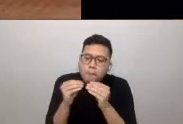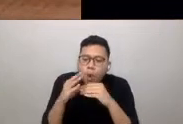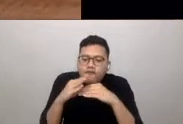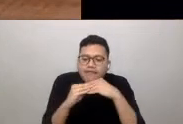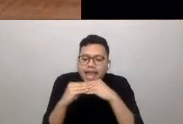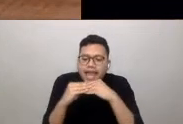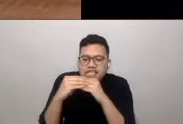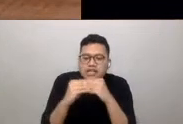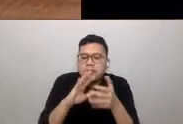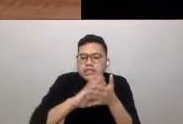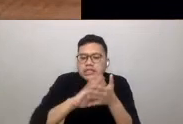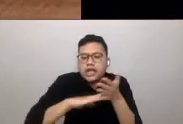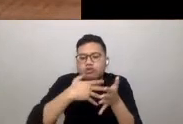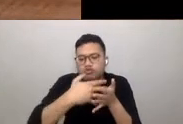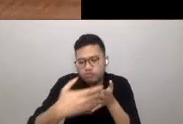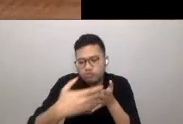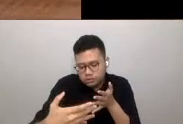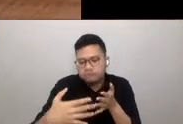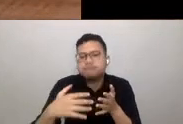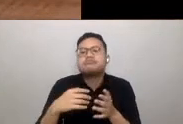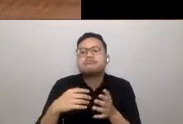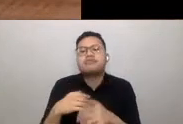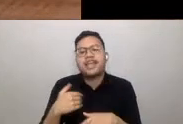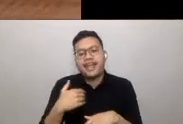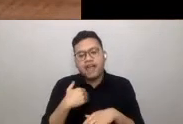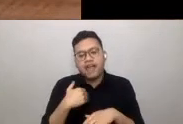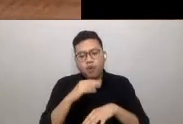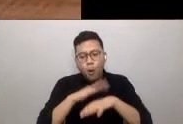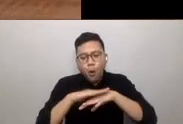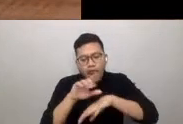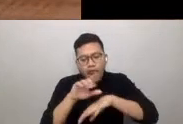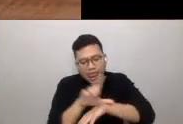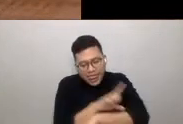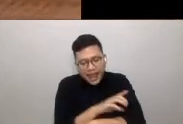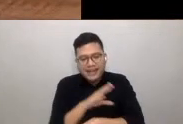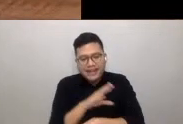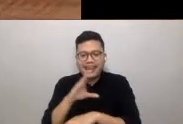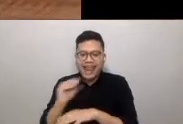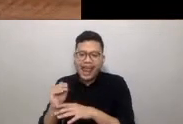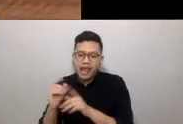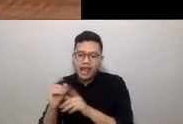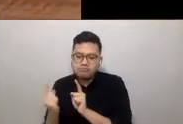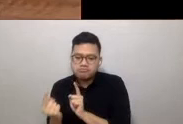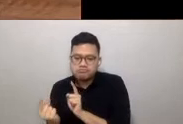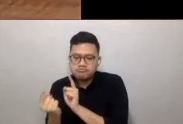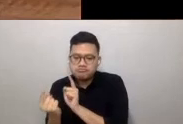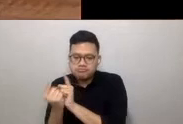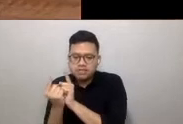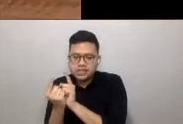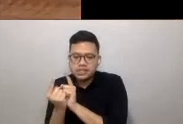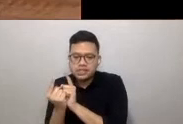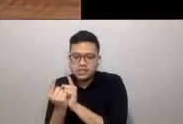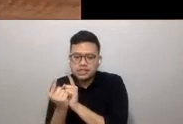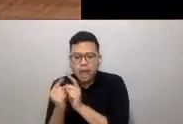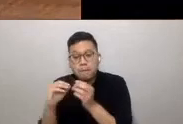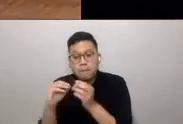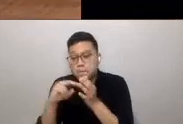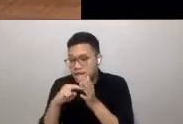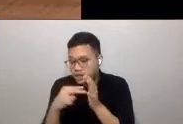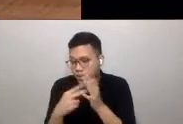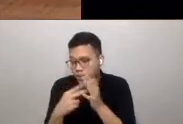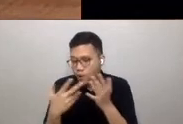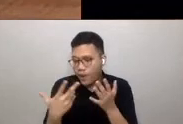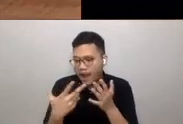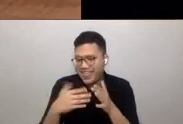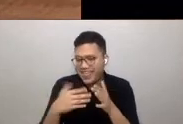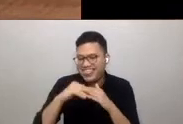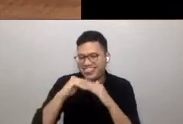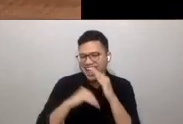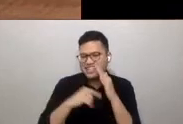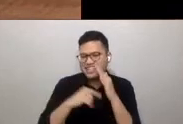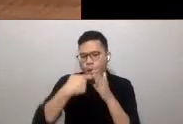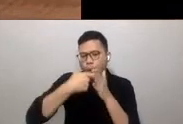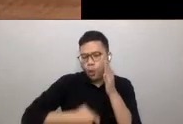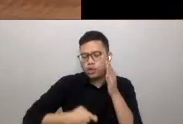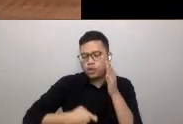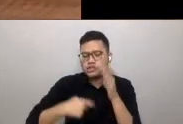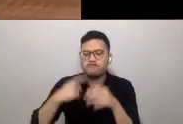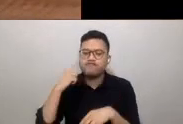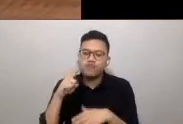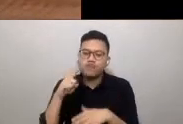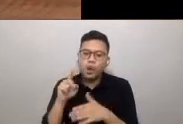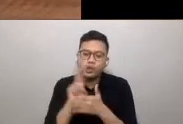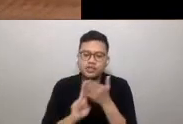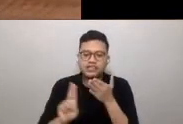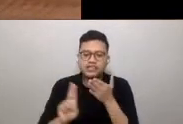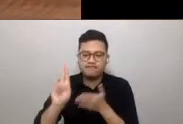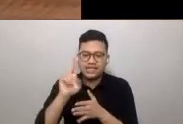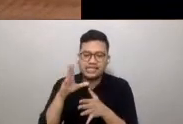Having a combination of online and in-person teaching can reduce the costs of running a full-capacity education campus. It can